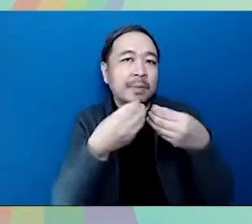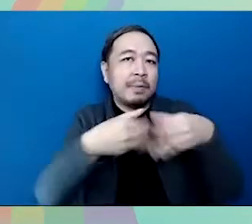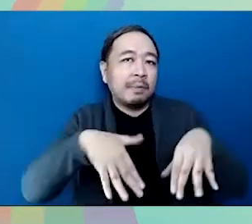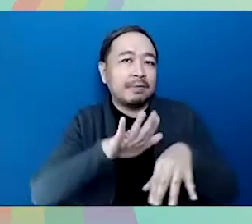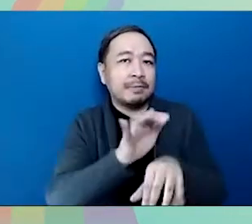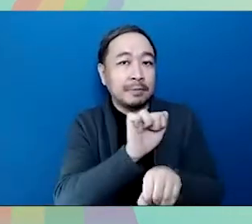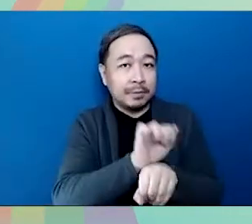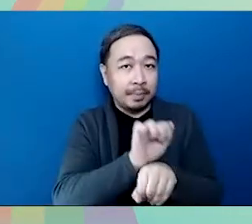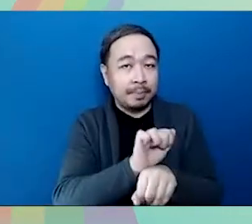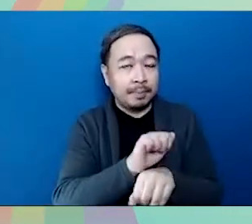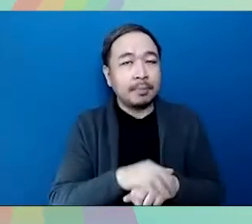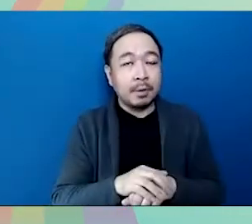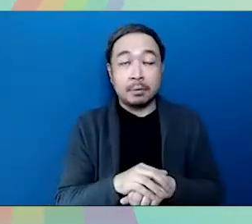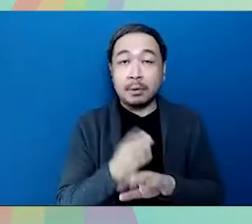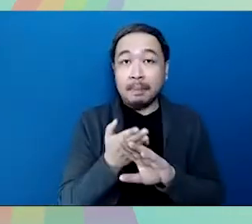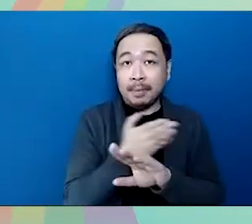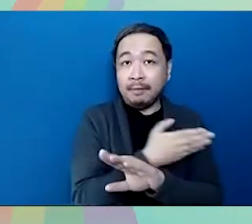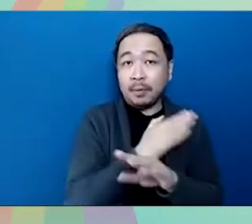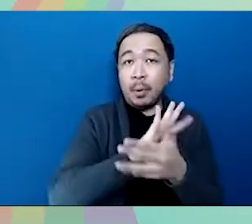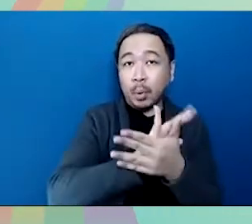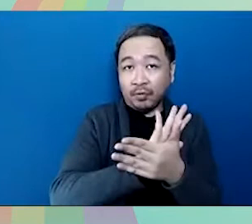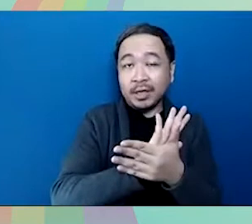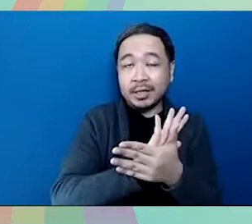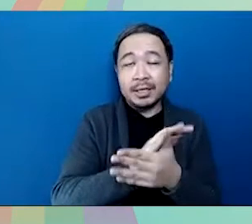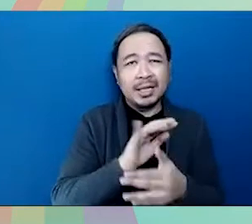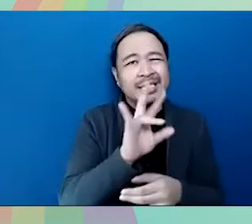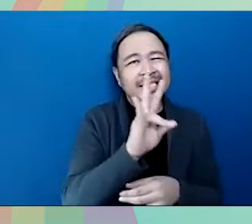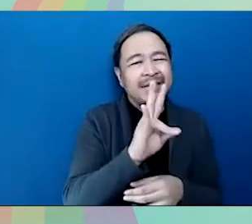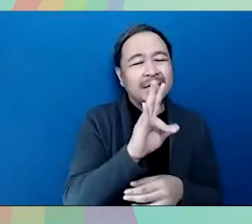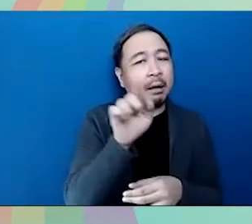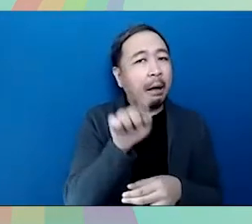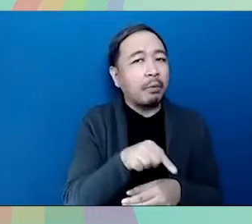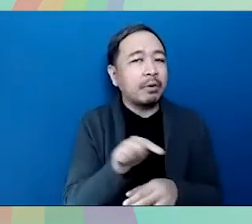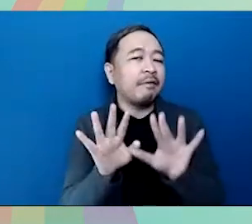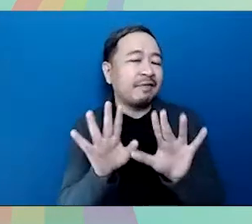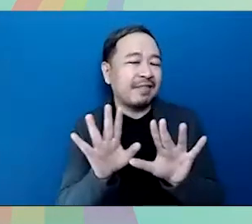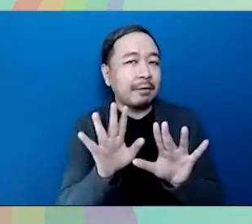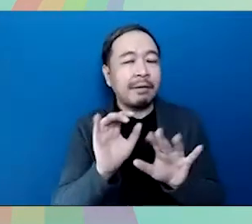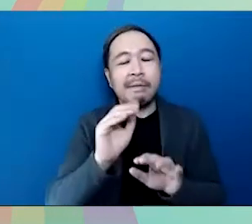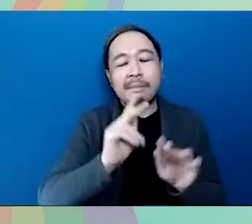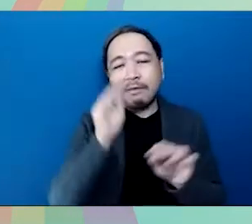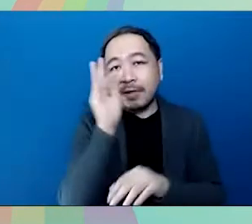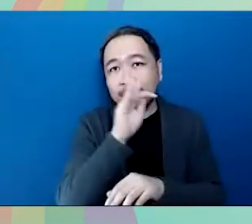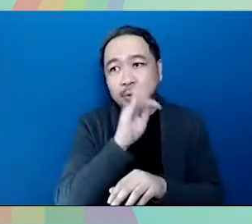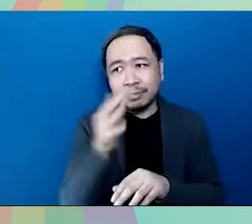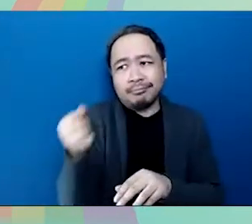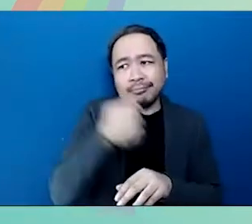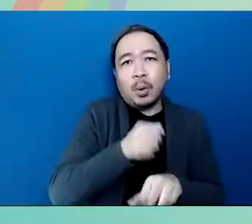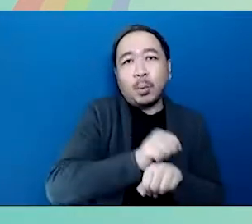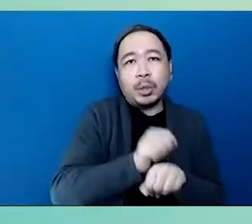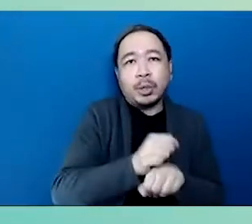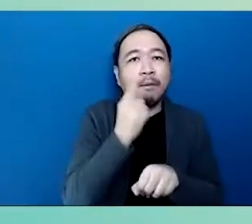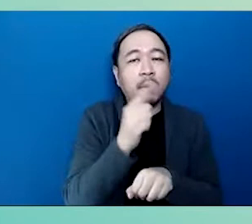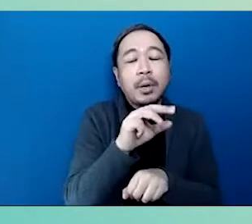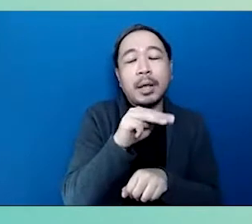filipinos also loses jobs before kobe 19 7 out of 10 filipinos were employed